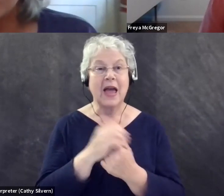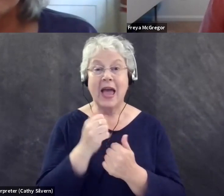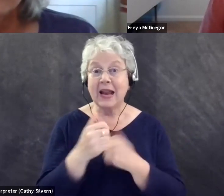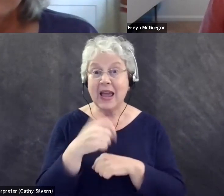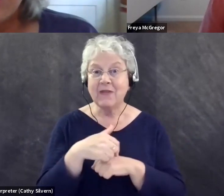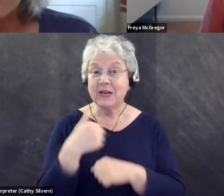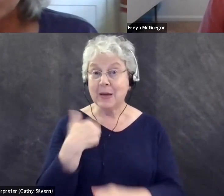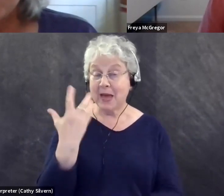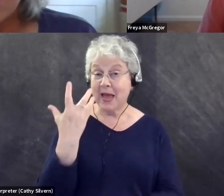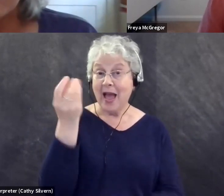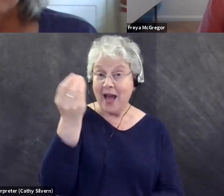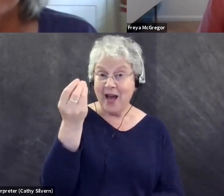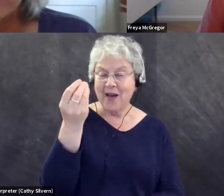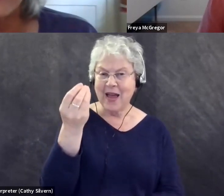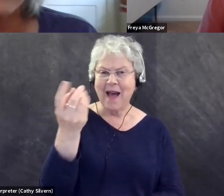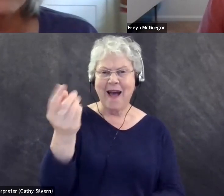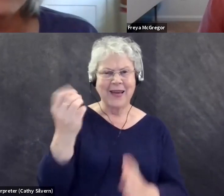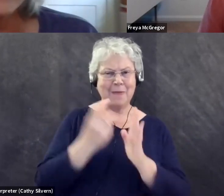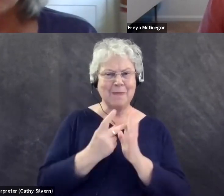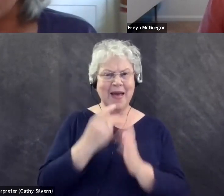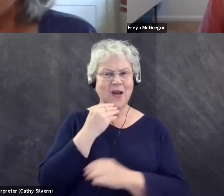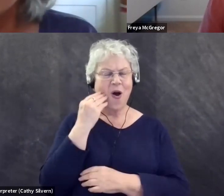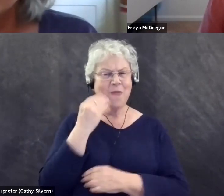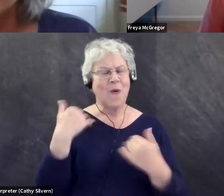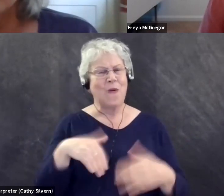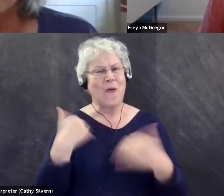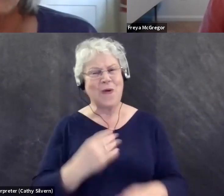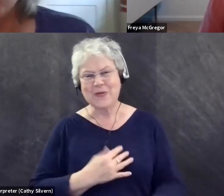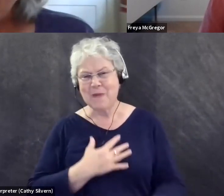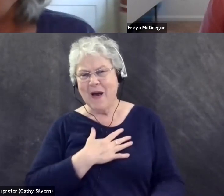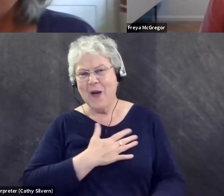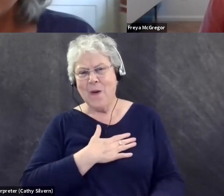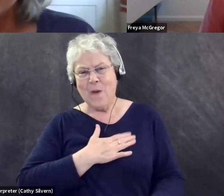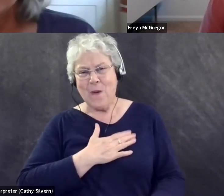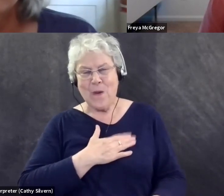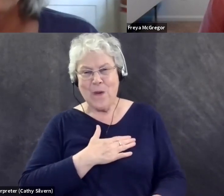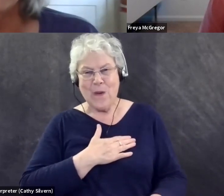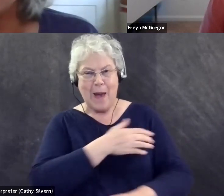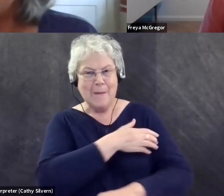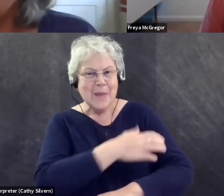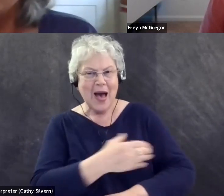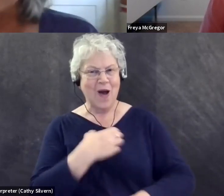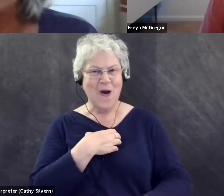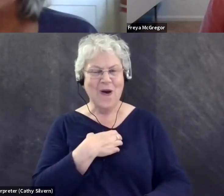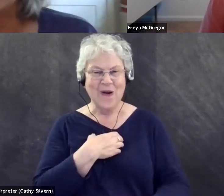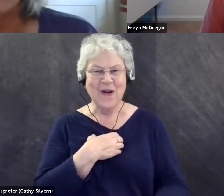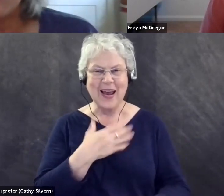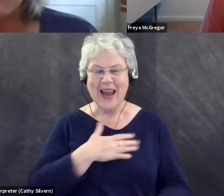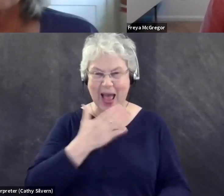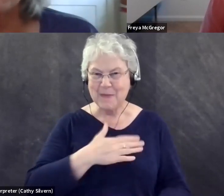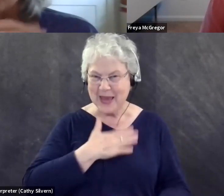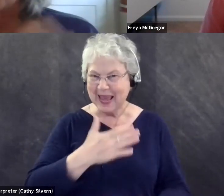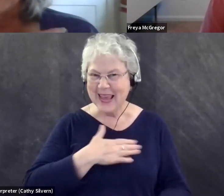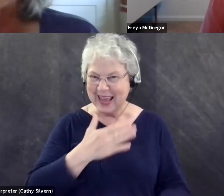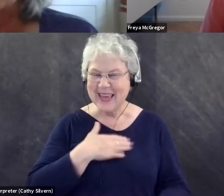I go out, I come back feeling inspired, empowered, and happy that